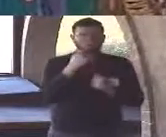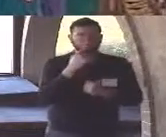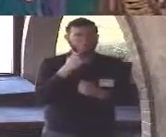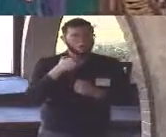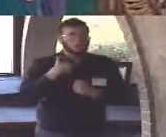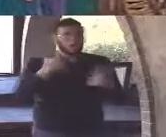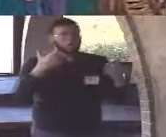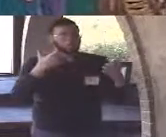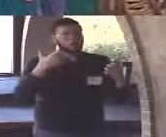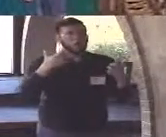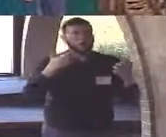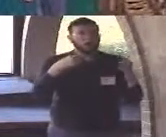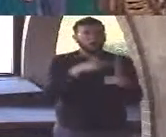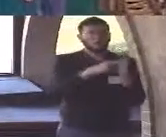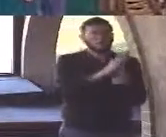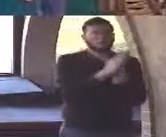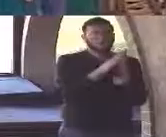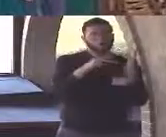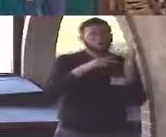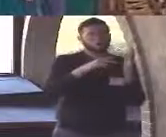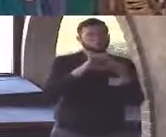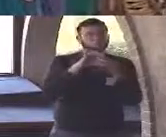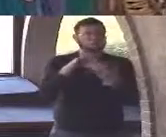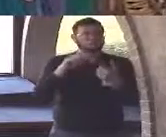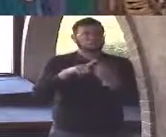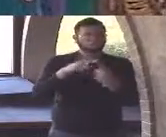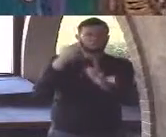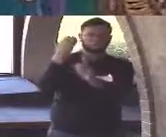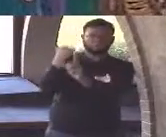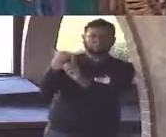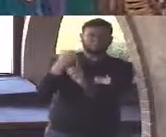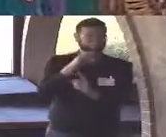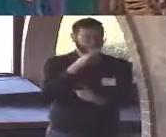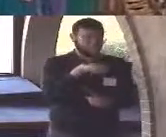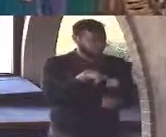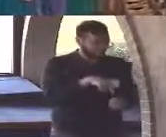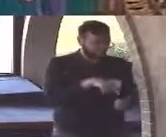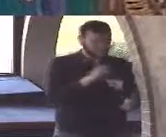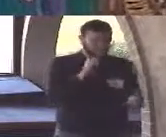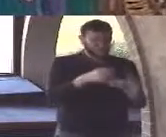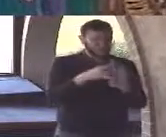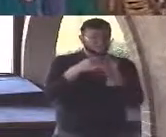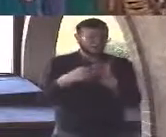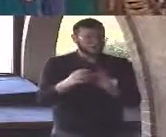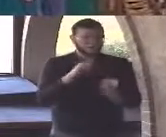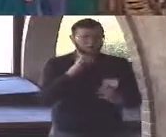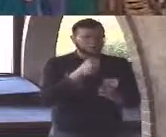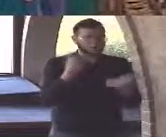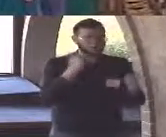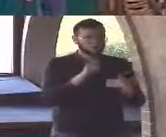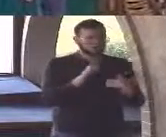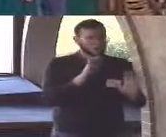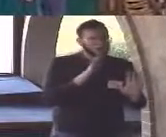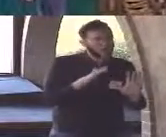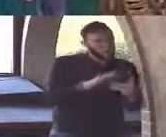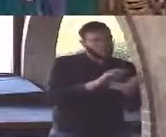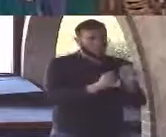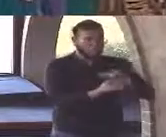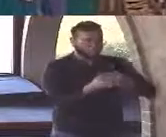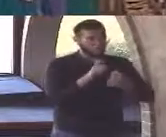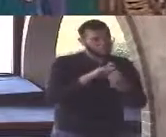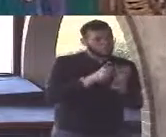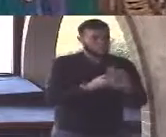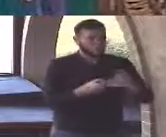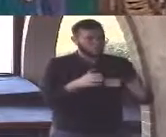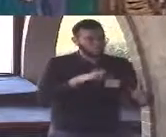the text on its own terms and make a good faith effort to make sense of it as you find it not as you want it to